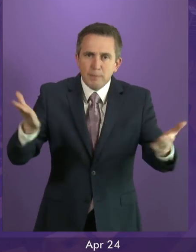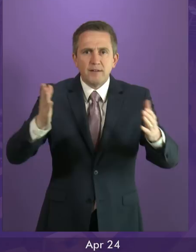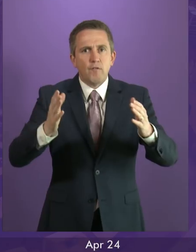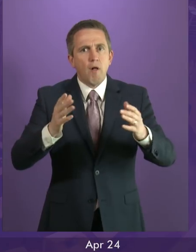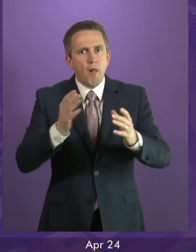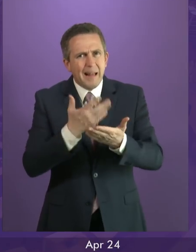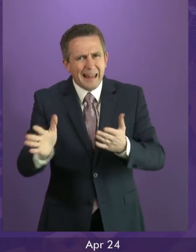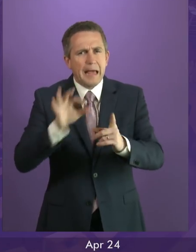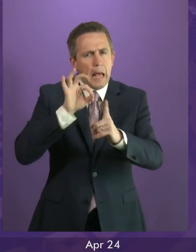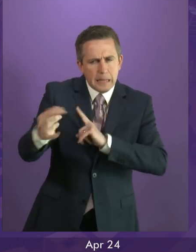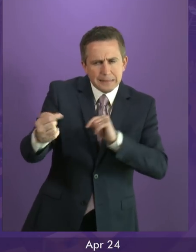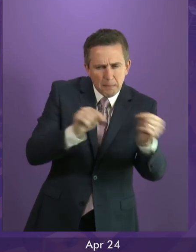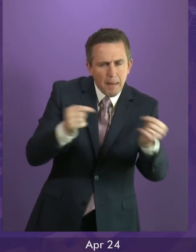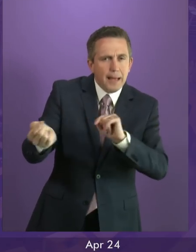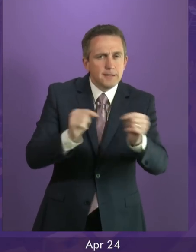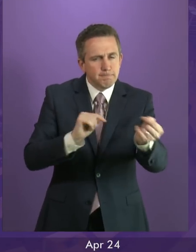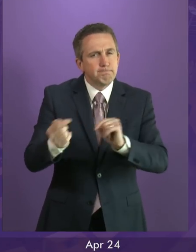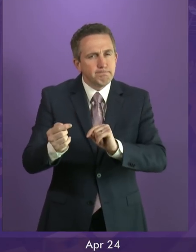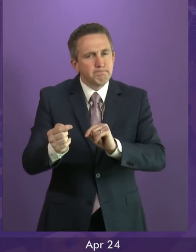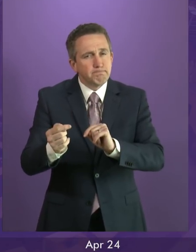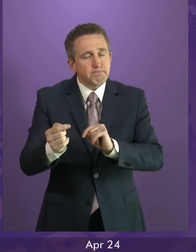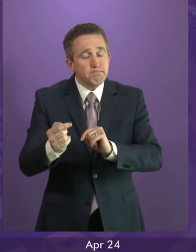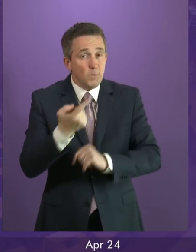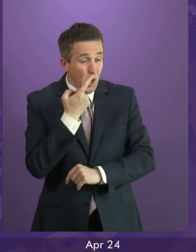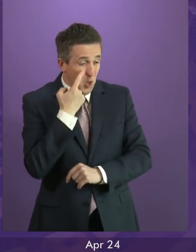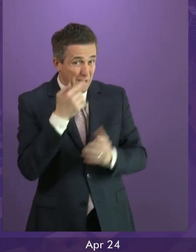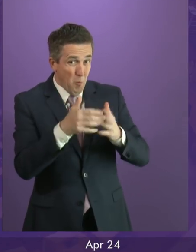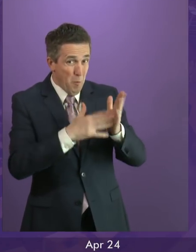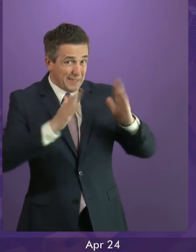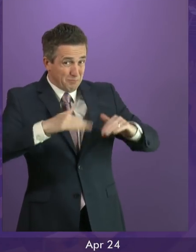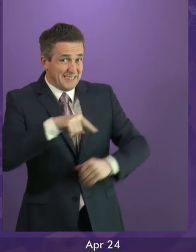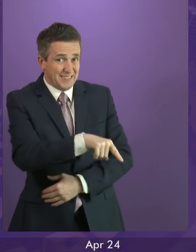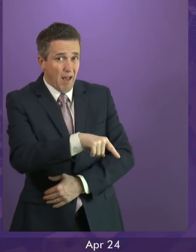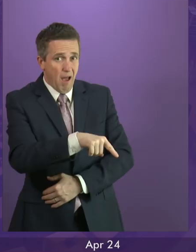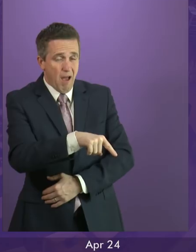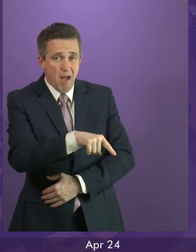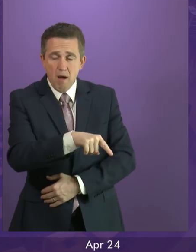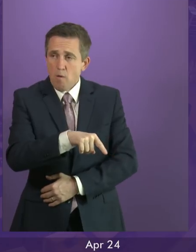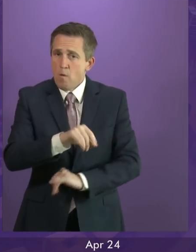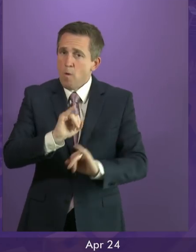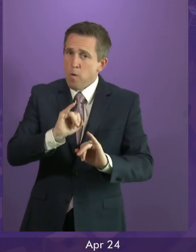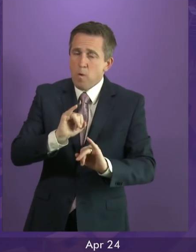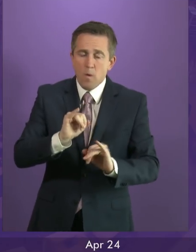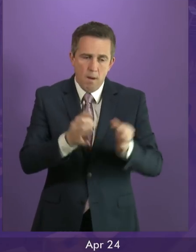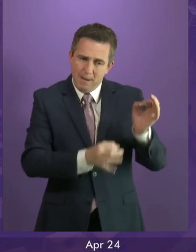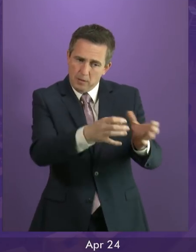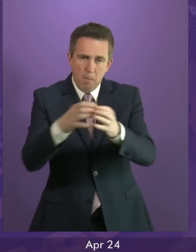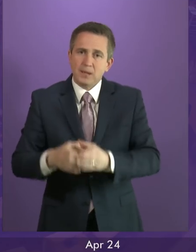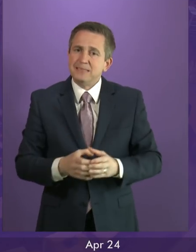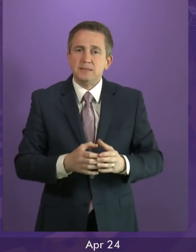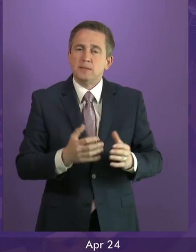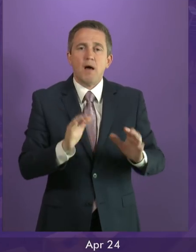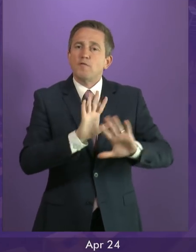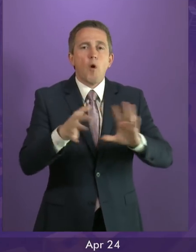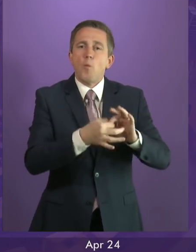In recent times, we have seen in Westminster what happens when parties fail to work together.